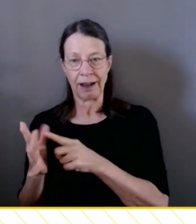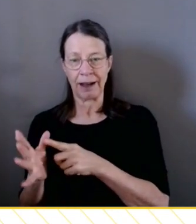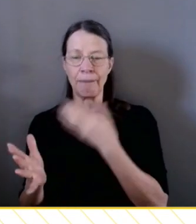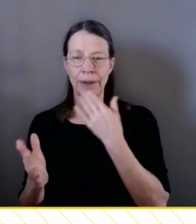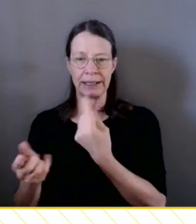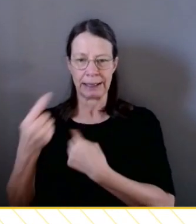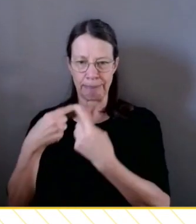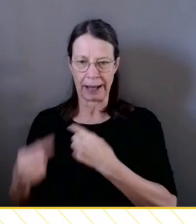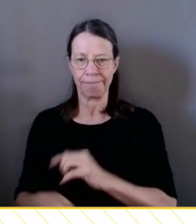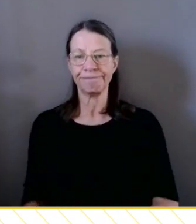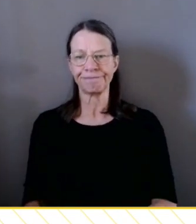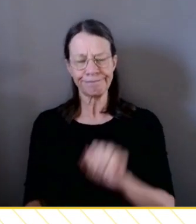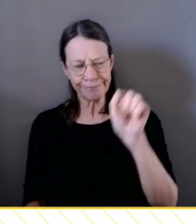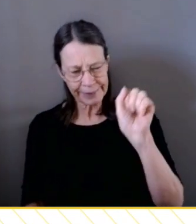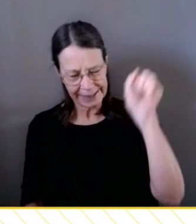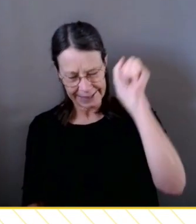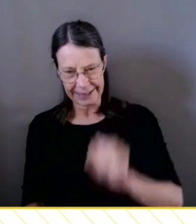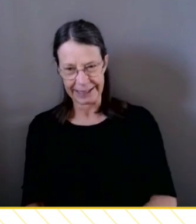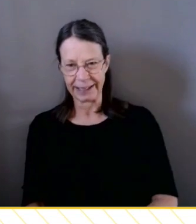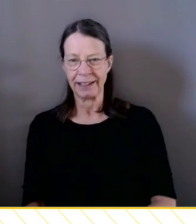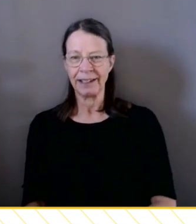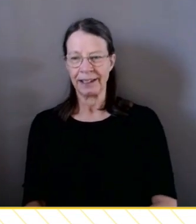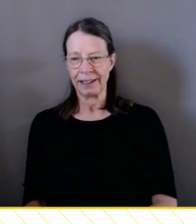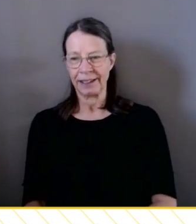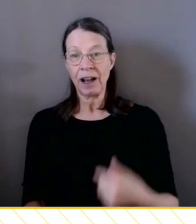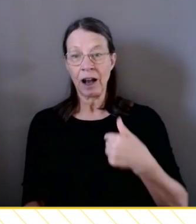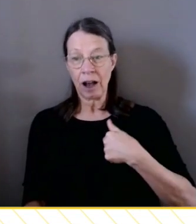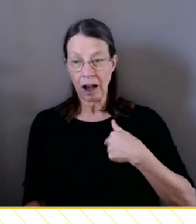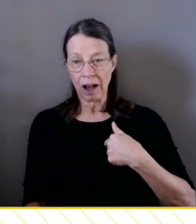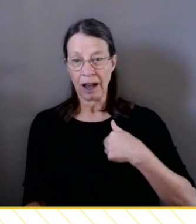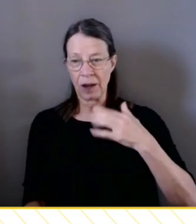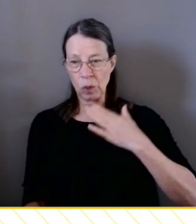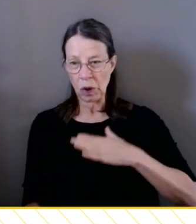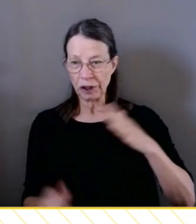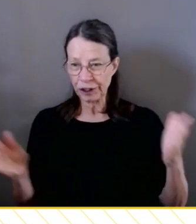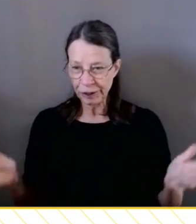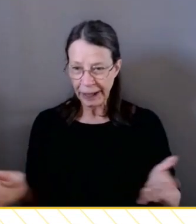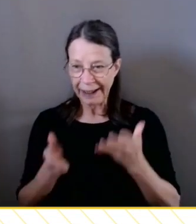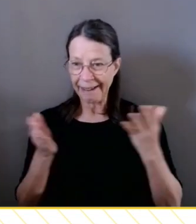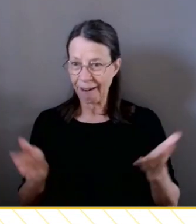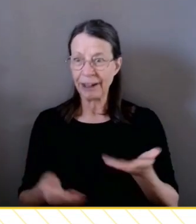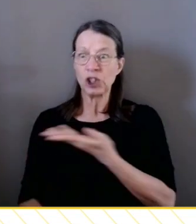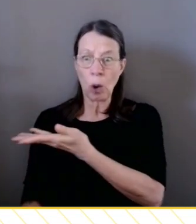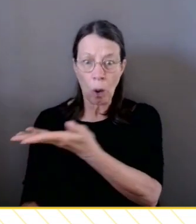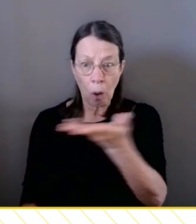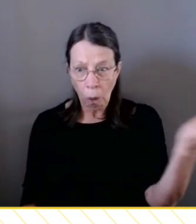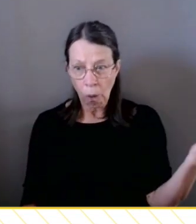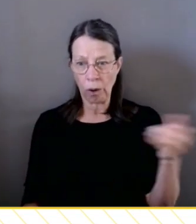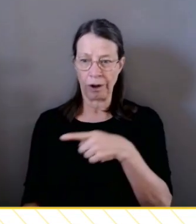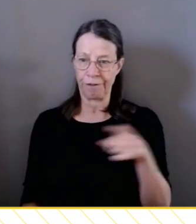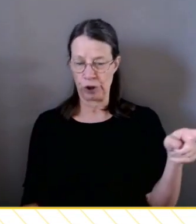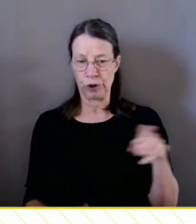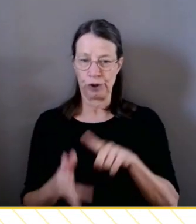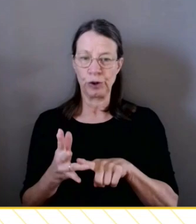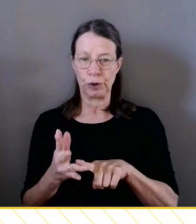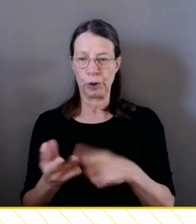Absolutely. Absolutely. I would like to encourage everyone to do the feedback survey